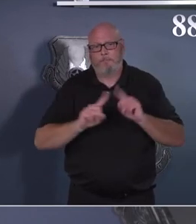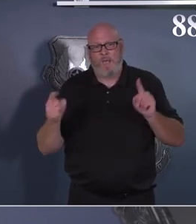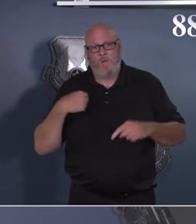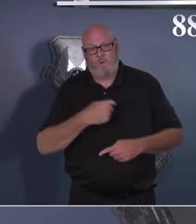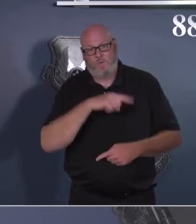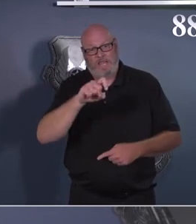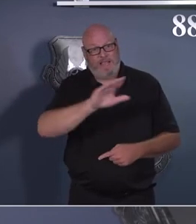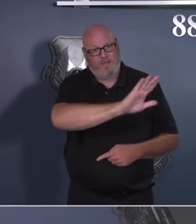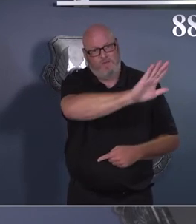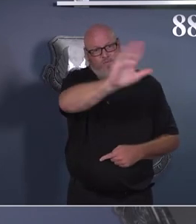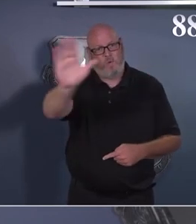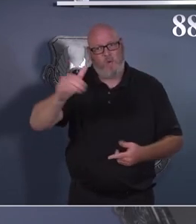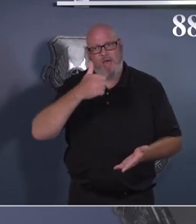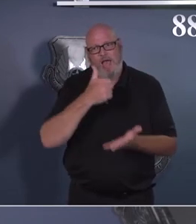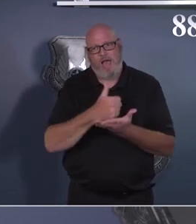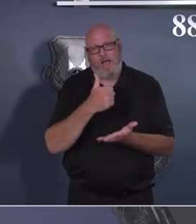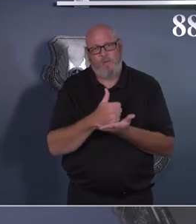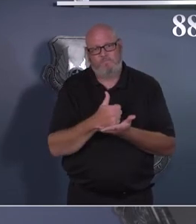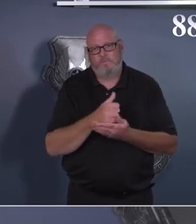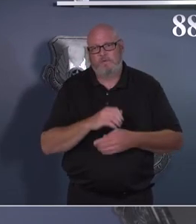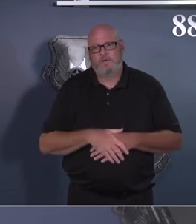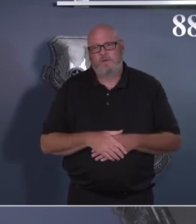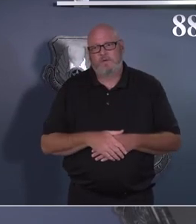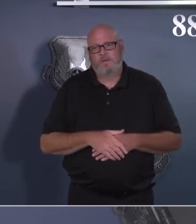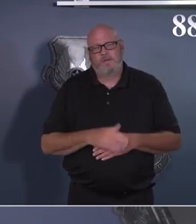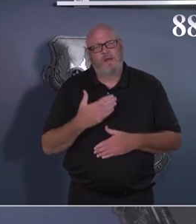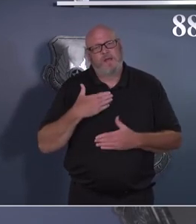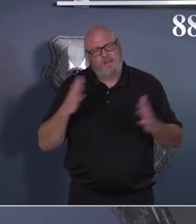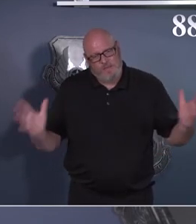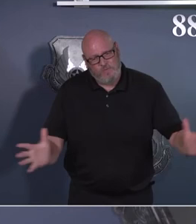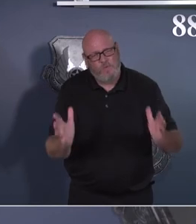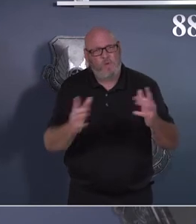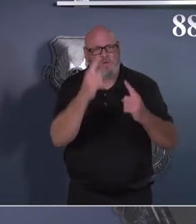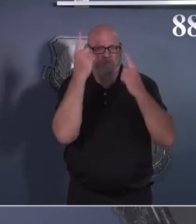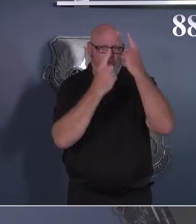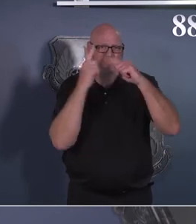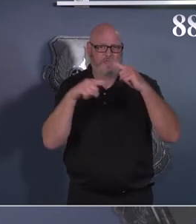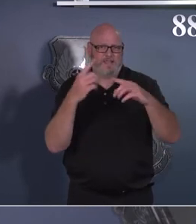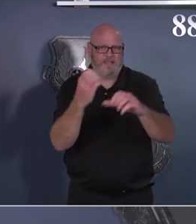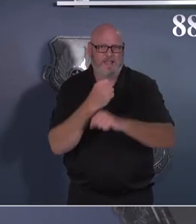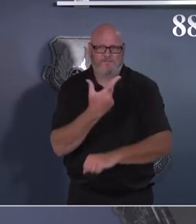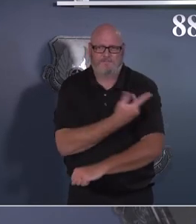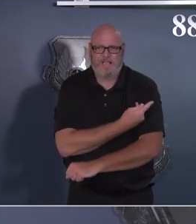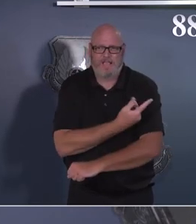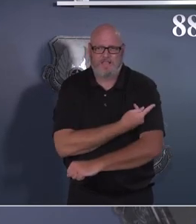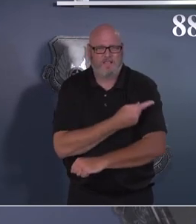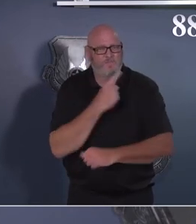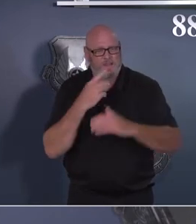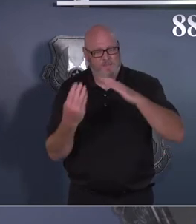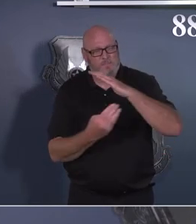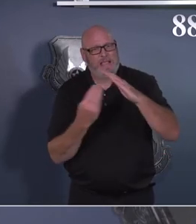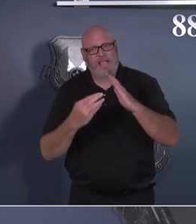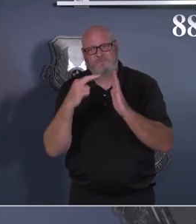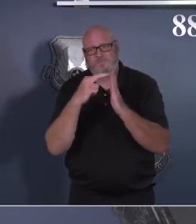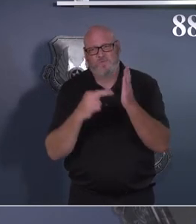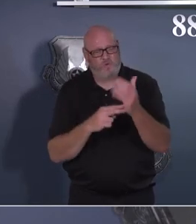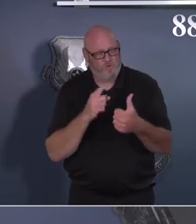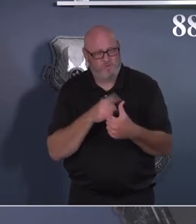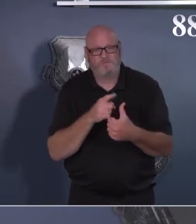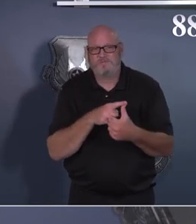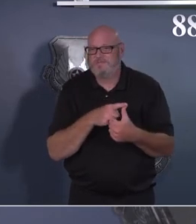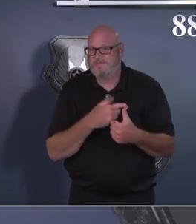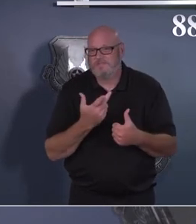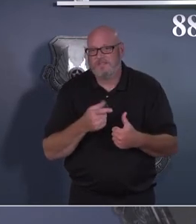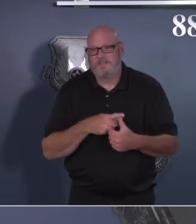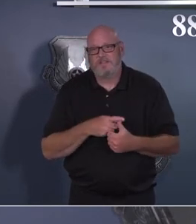strongly consider and go ahead and get vaccinated, to do all the basic blocking and tackling for our mitigating measures, to look out for each other,